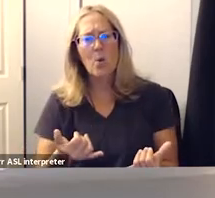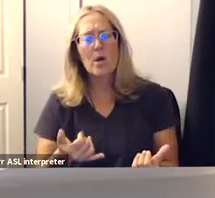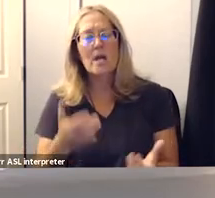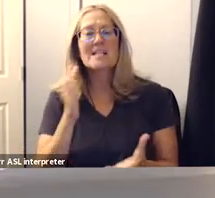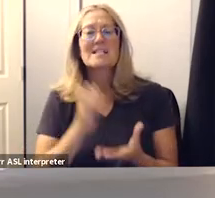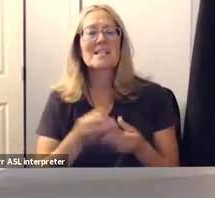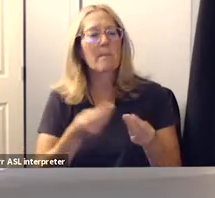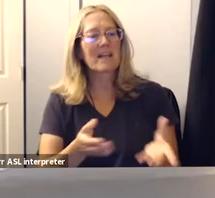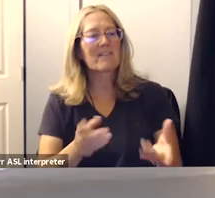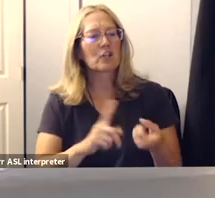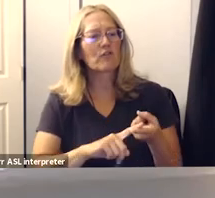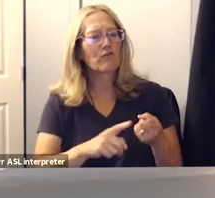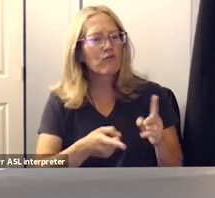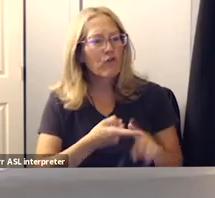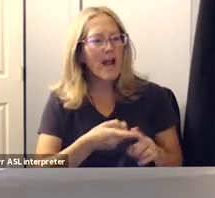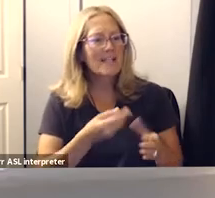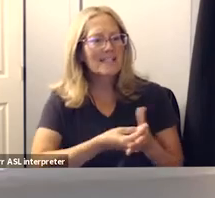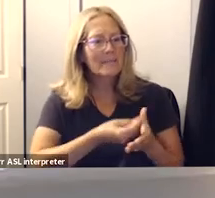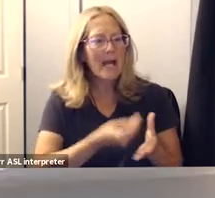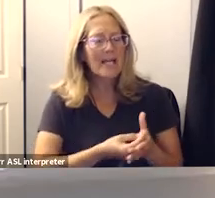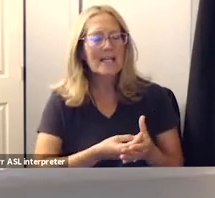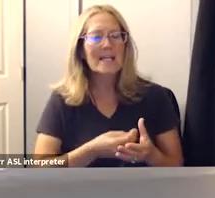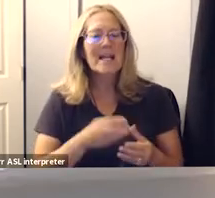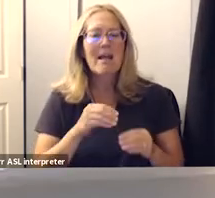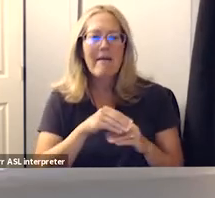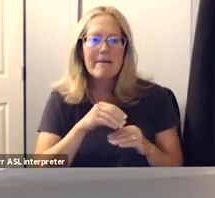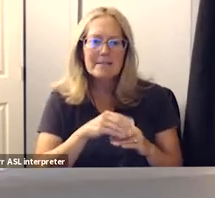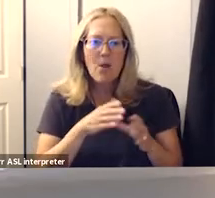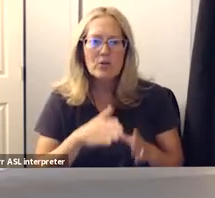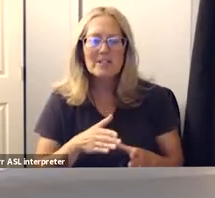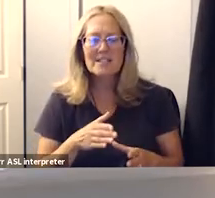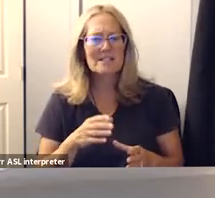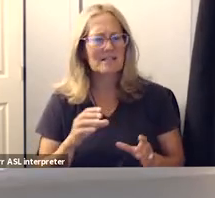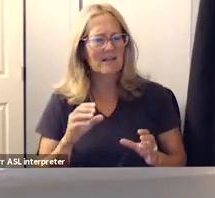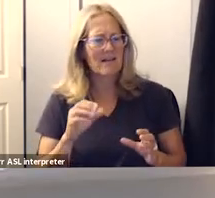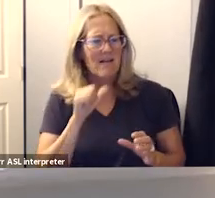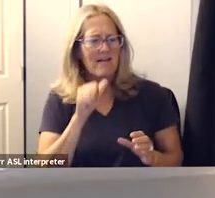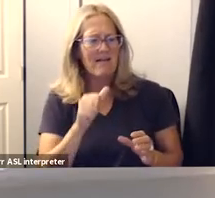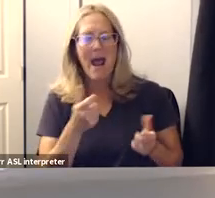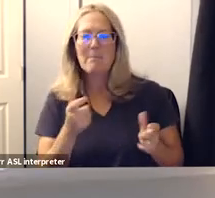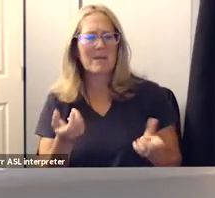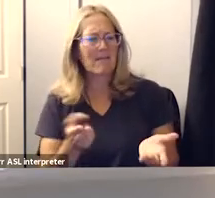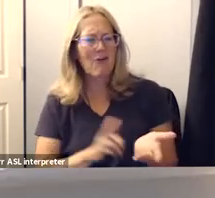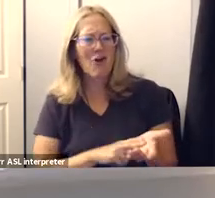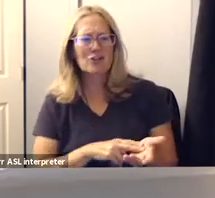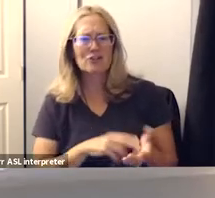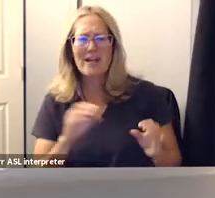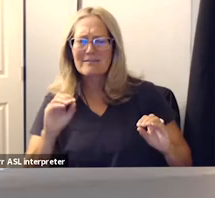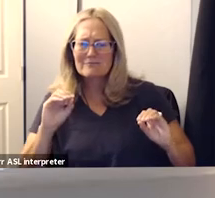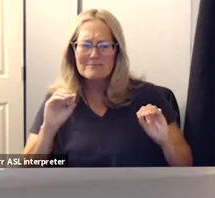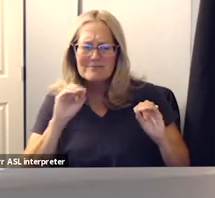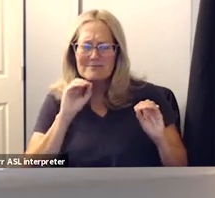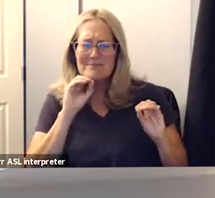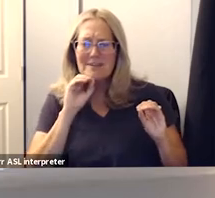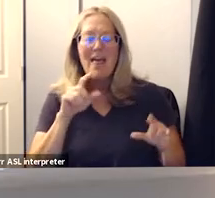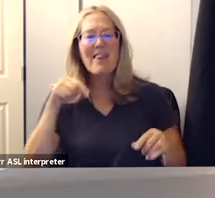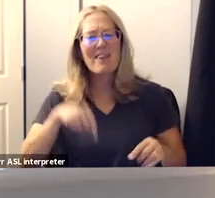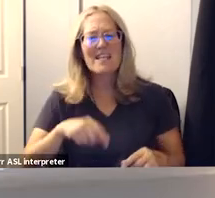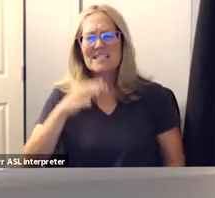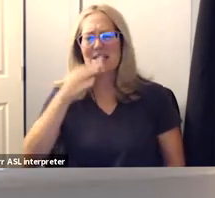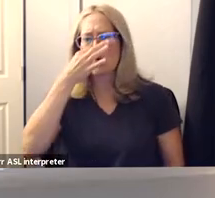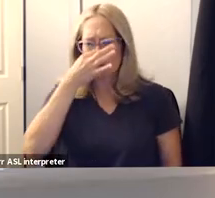money away to your friends and consultants in these no-bid contracts and you know what this this reeks